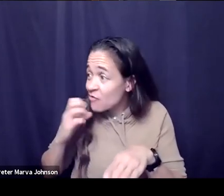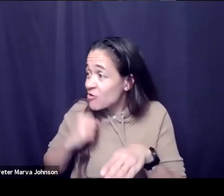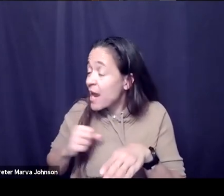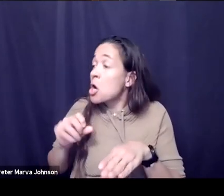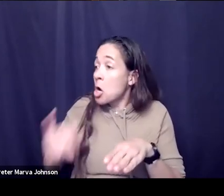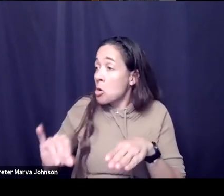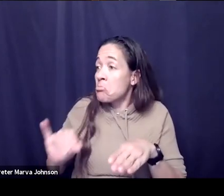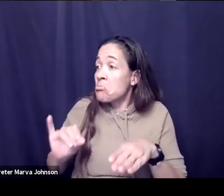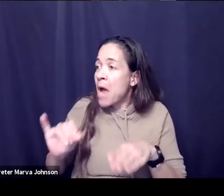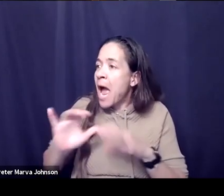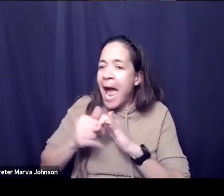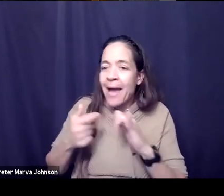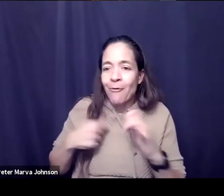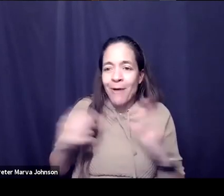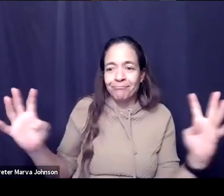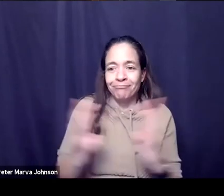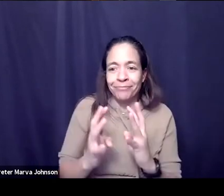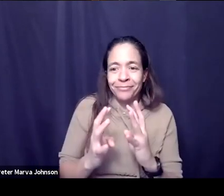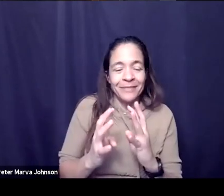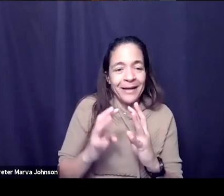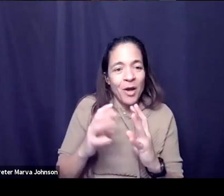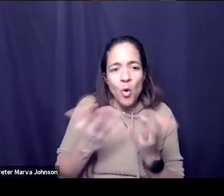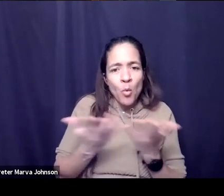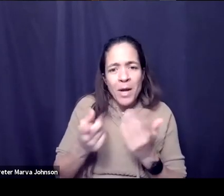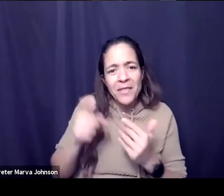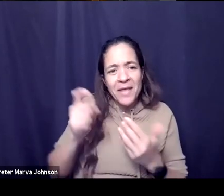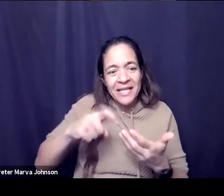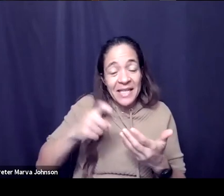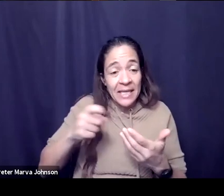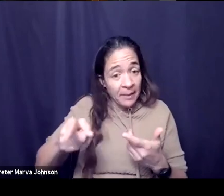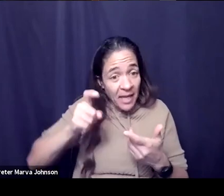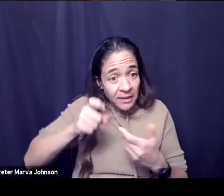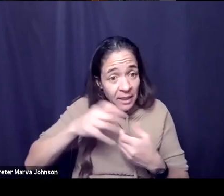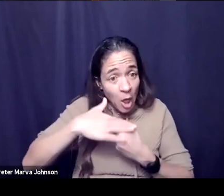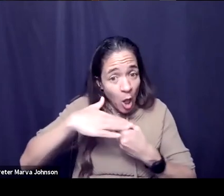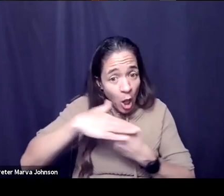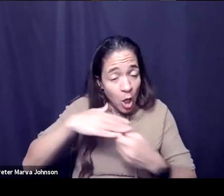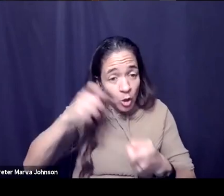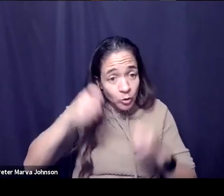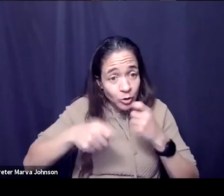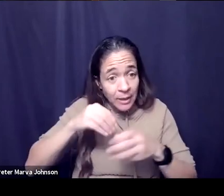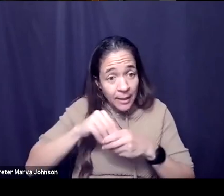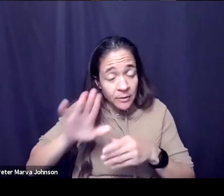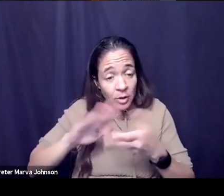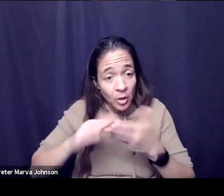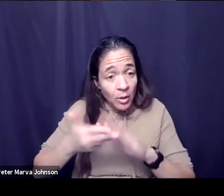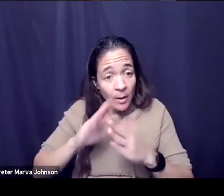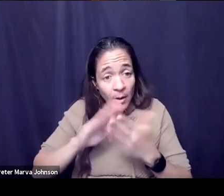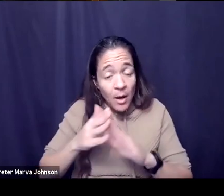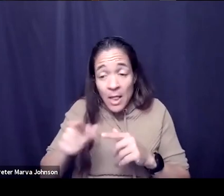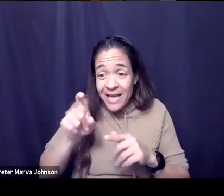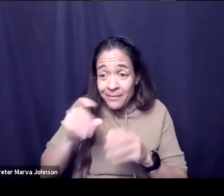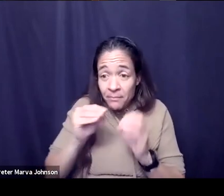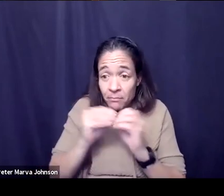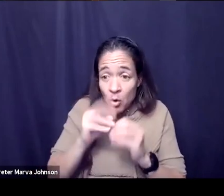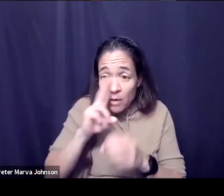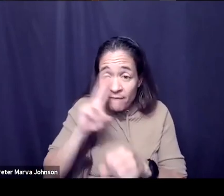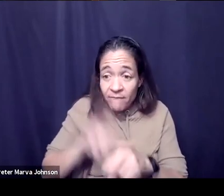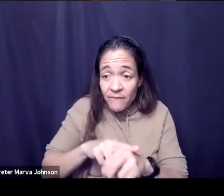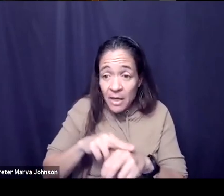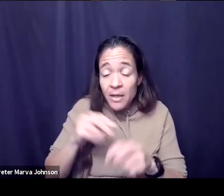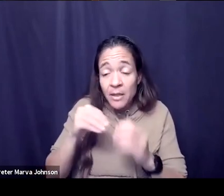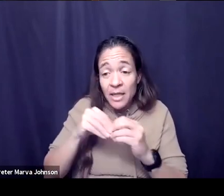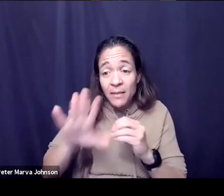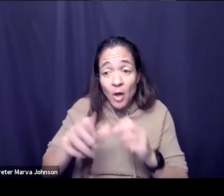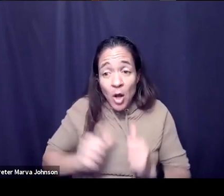now do they you know do they need more local change in their communities do they need more fun in their lives do they need x y or